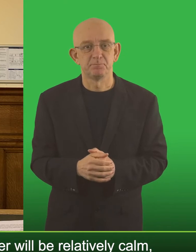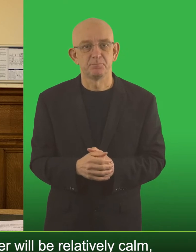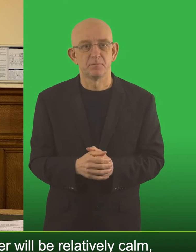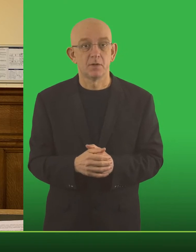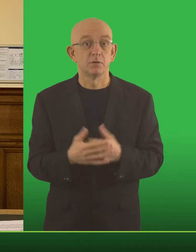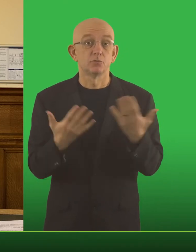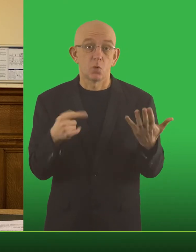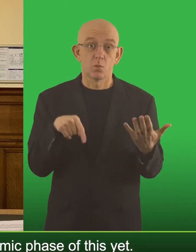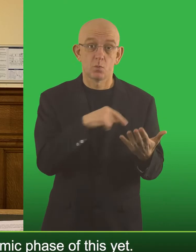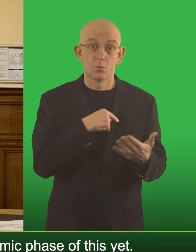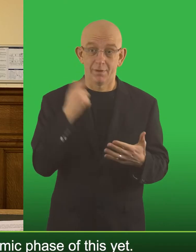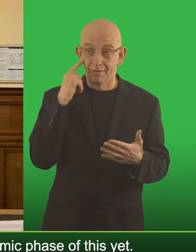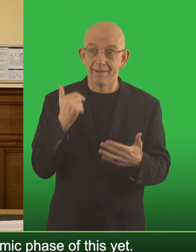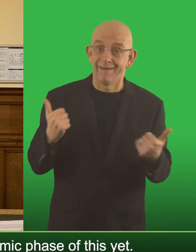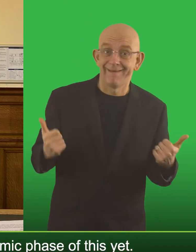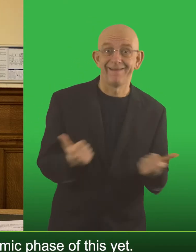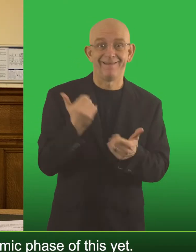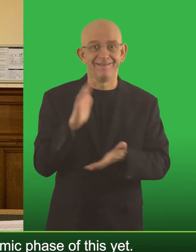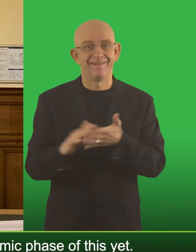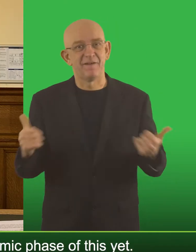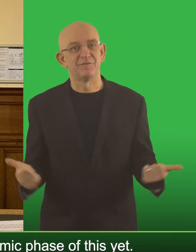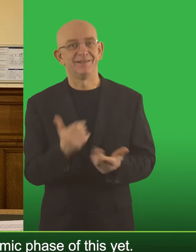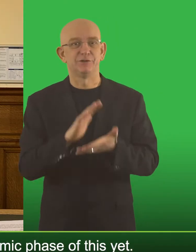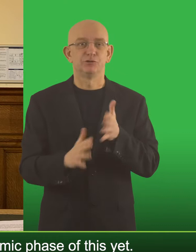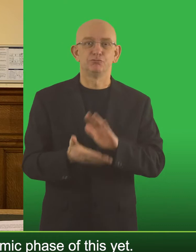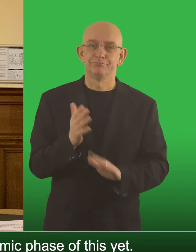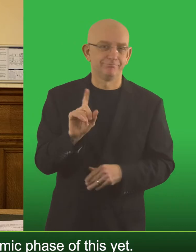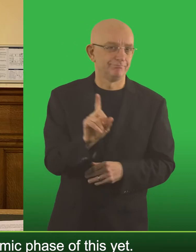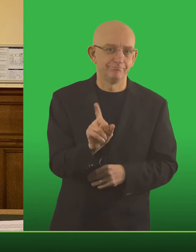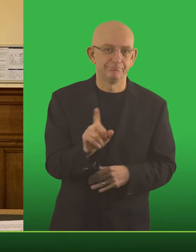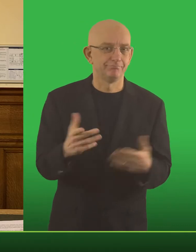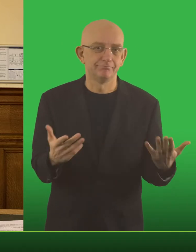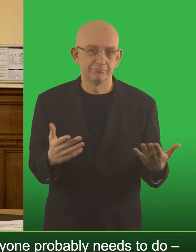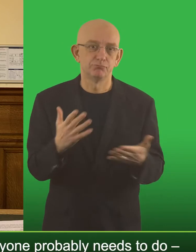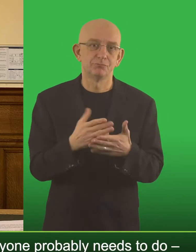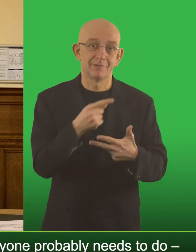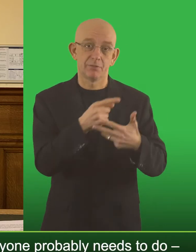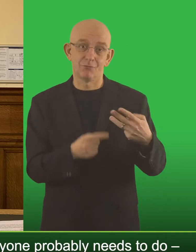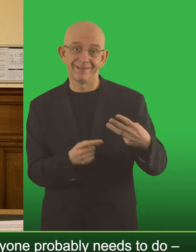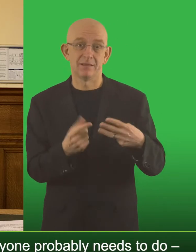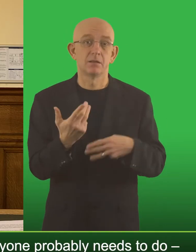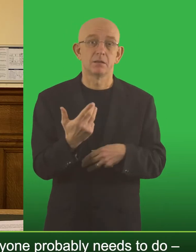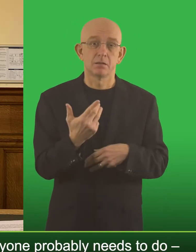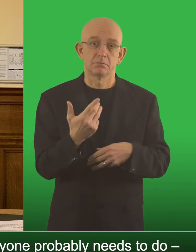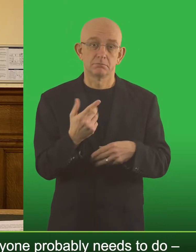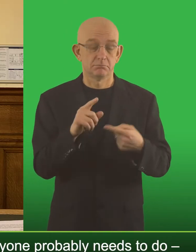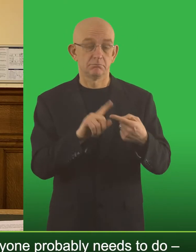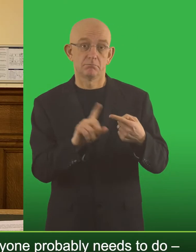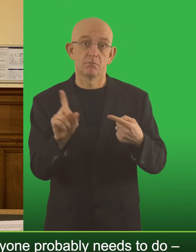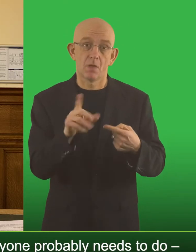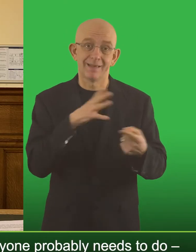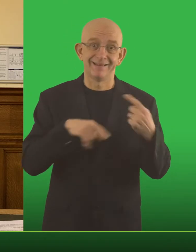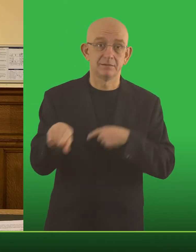not happen next winter. As I say we're nowhere near the endemic phase of this yet. If I could say three things, the things that everyone